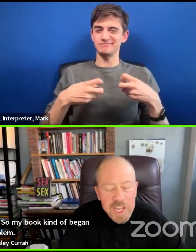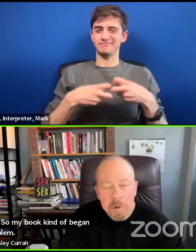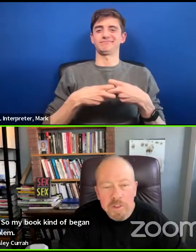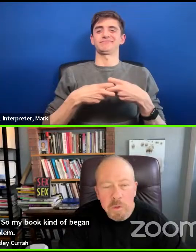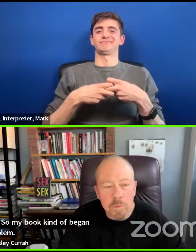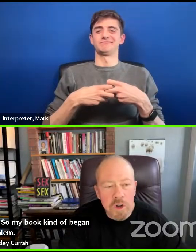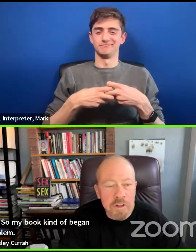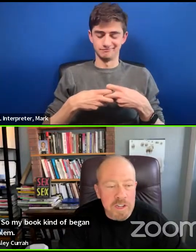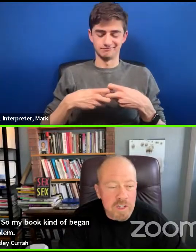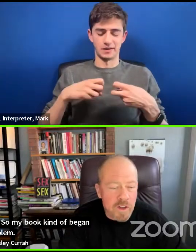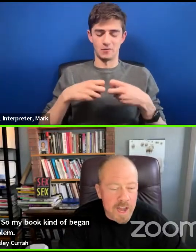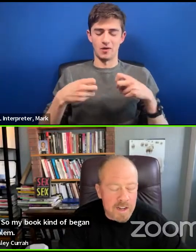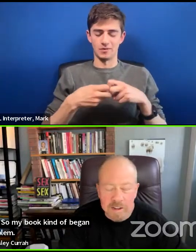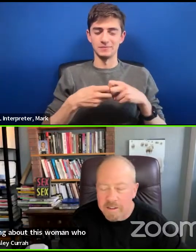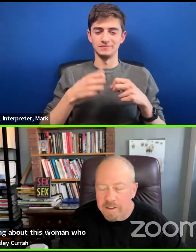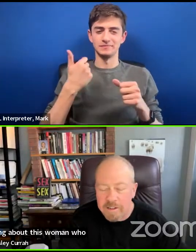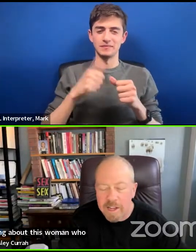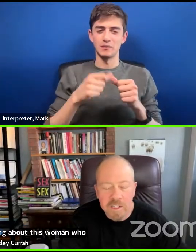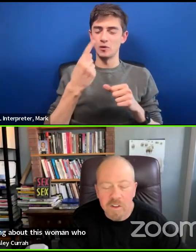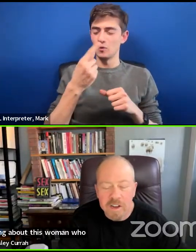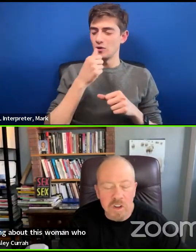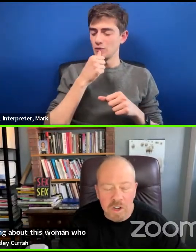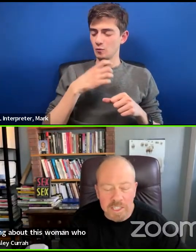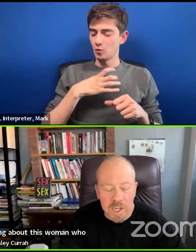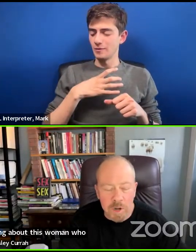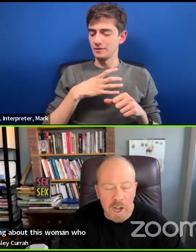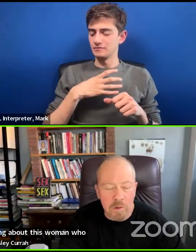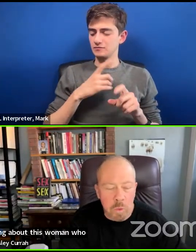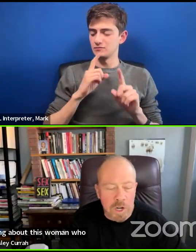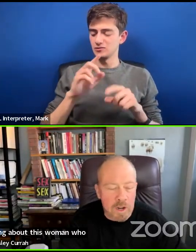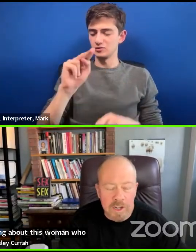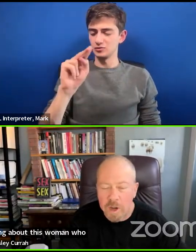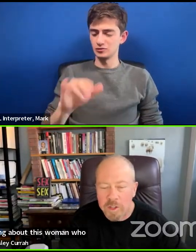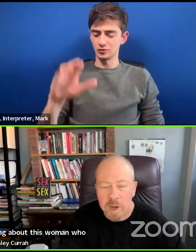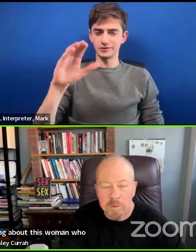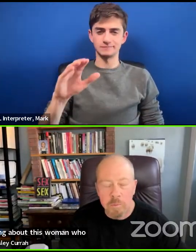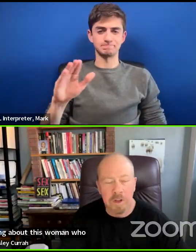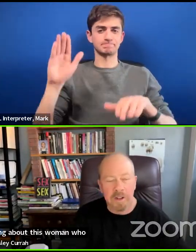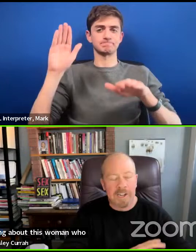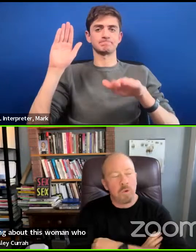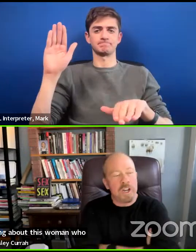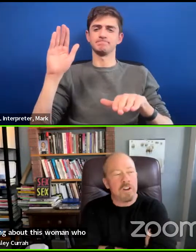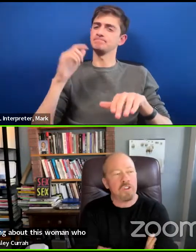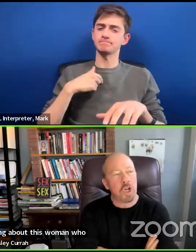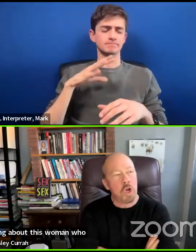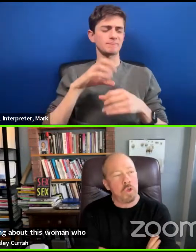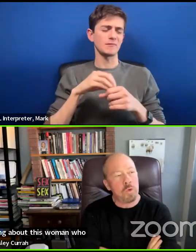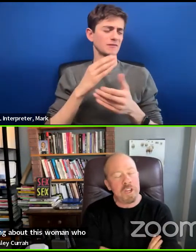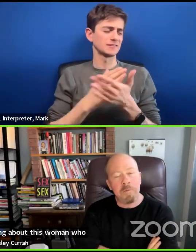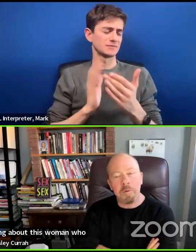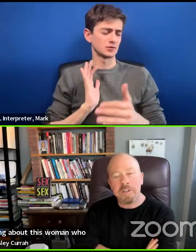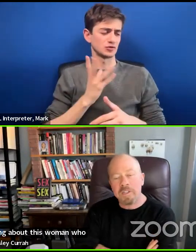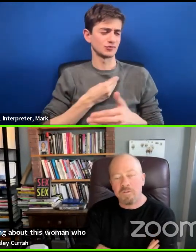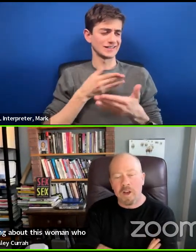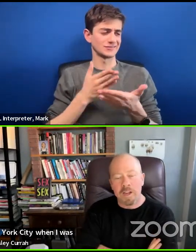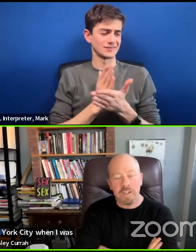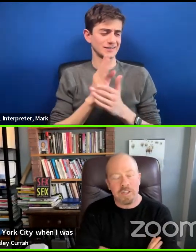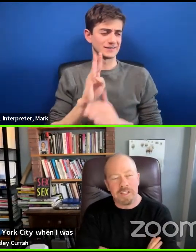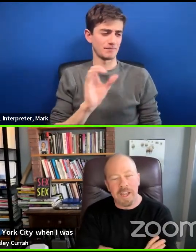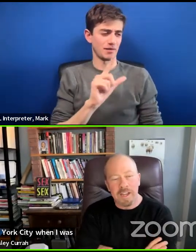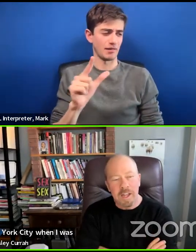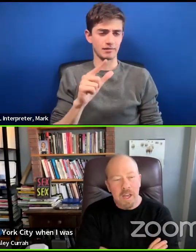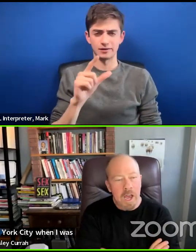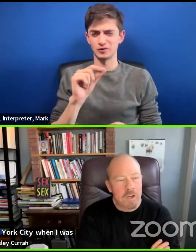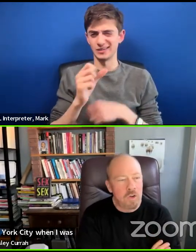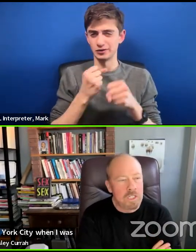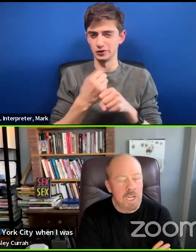I was thinking about this woman who testified in New York City when I was working on a trans rights bill like 20 years ago. And this woman came up and testified and